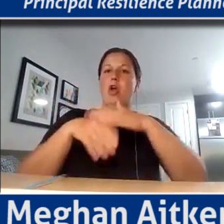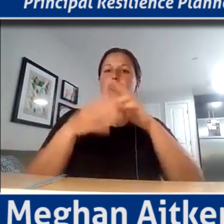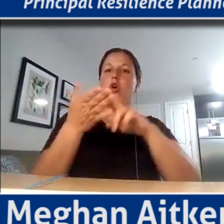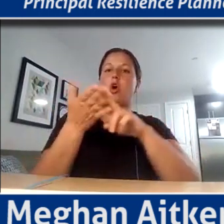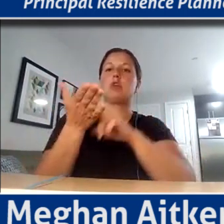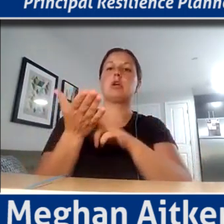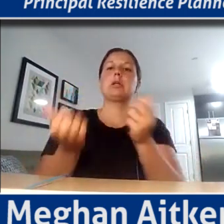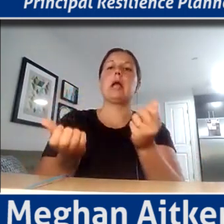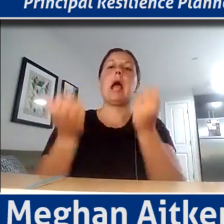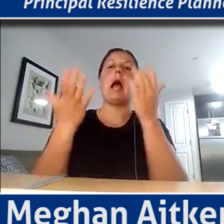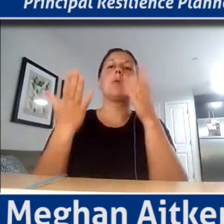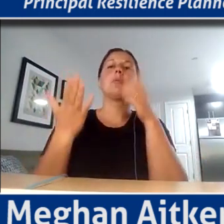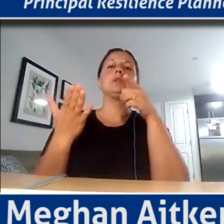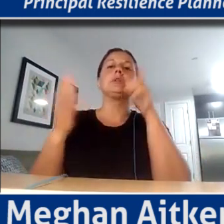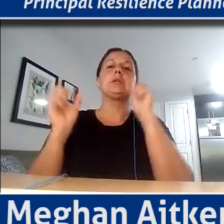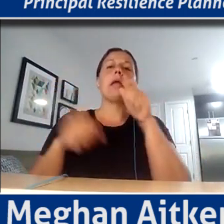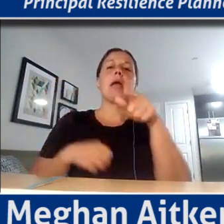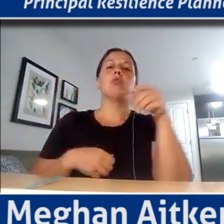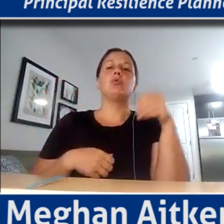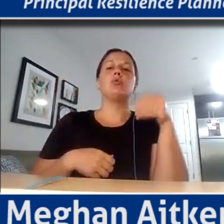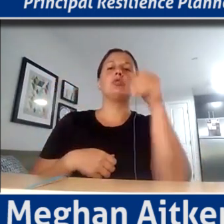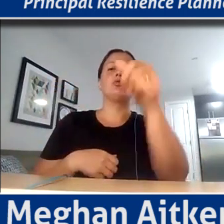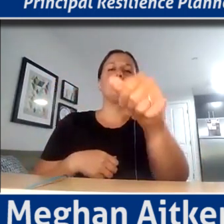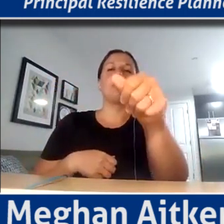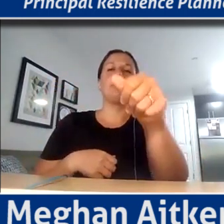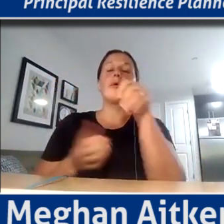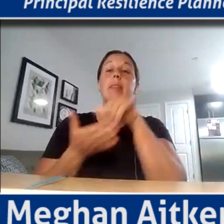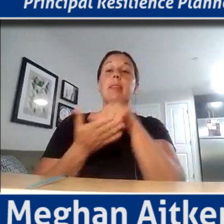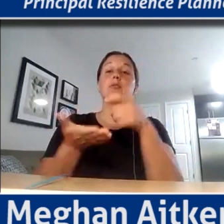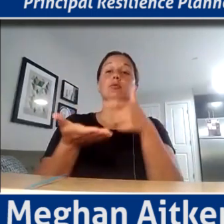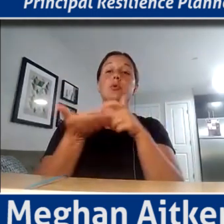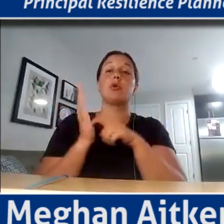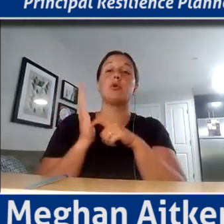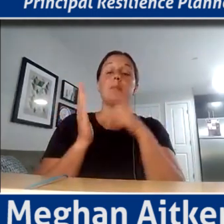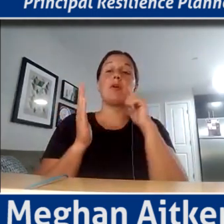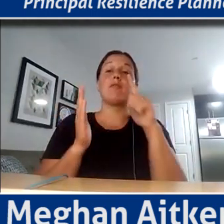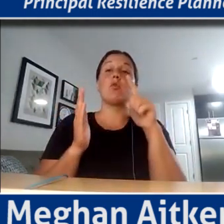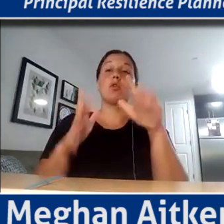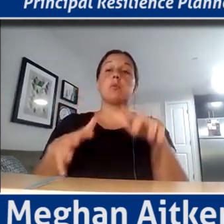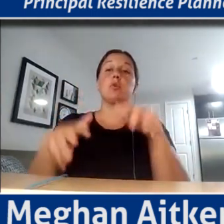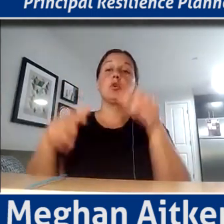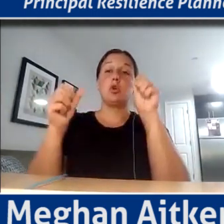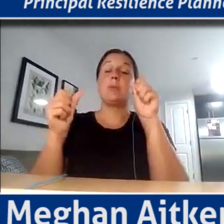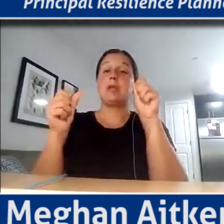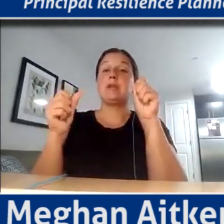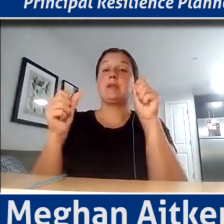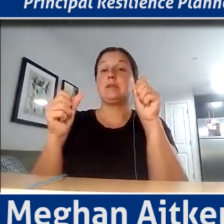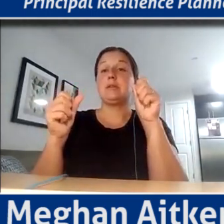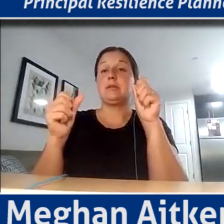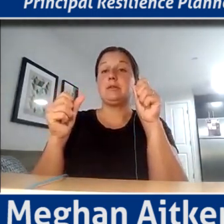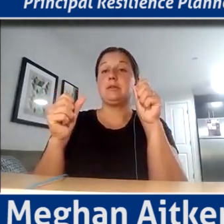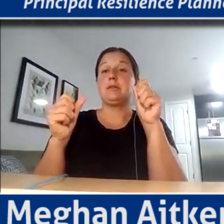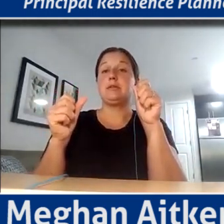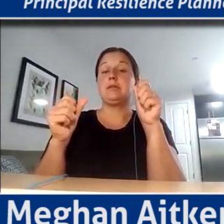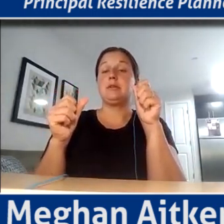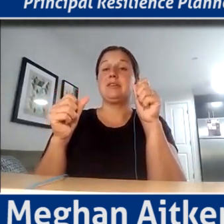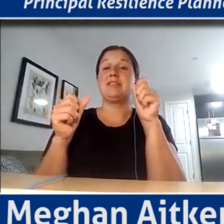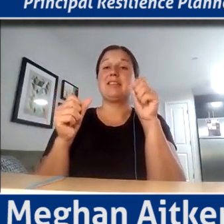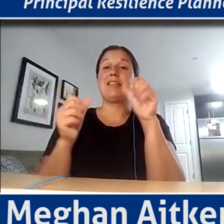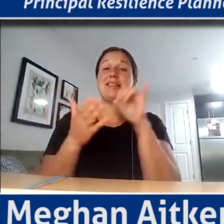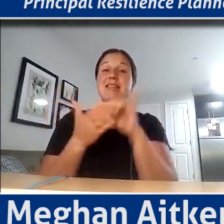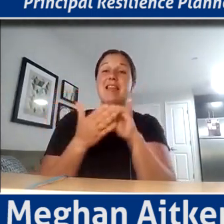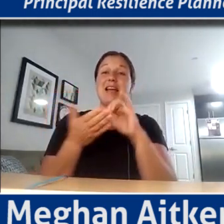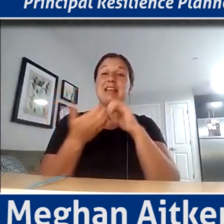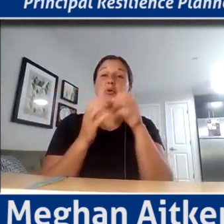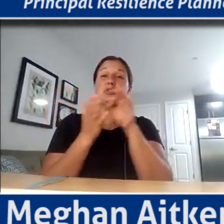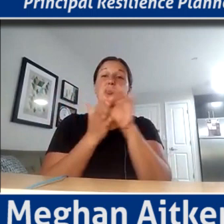you contribute in? And that's a requirement in the procurement, that's a requirement in the procurement and then that's how it's scored,